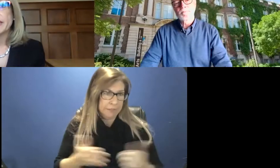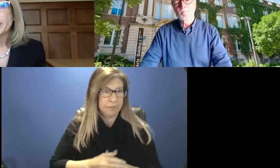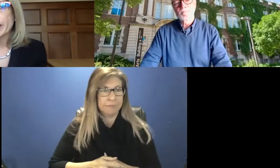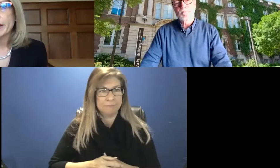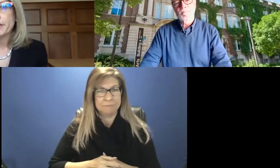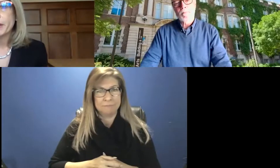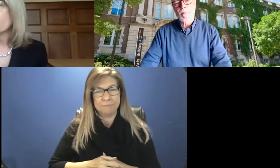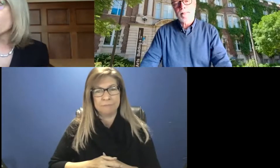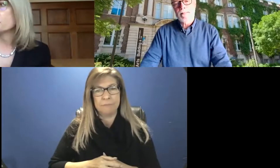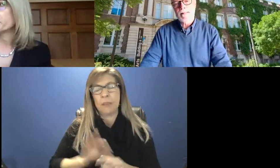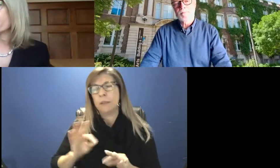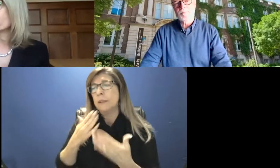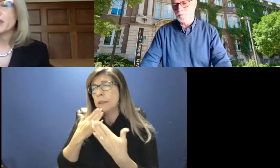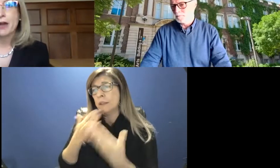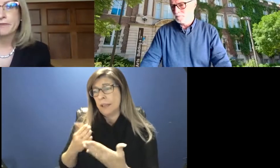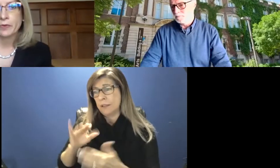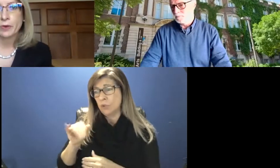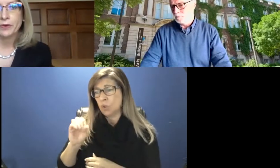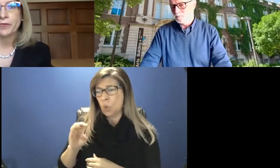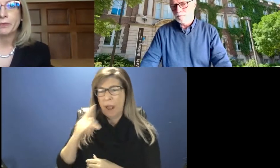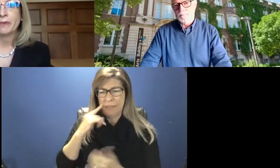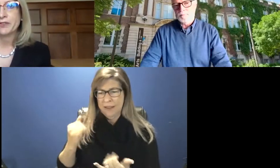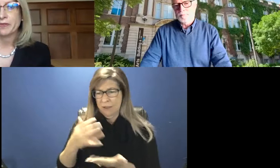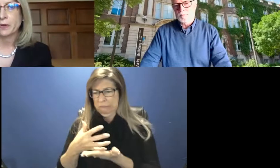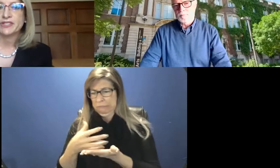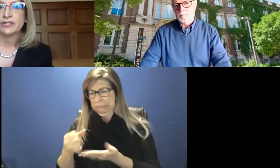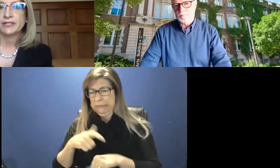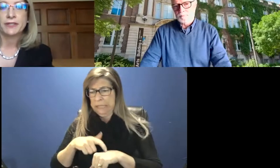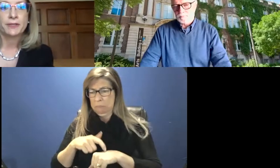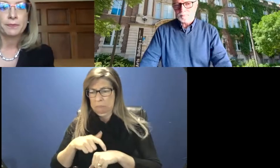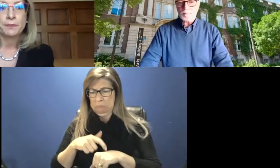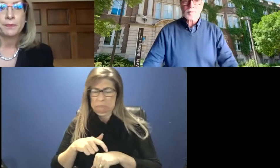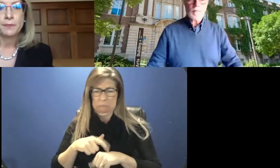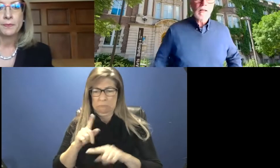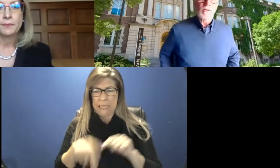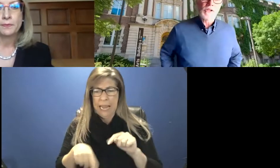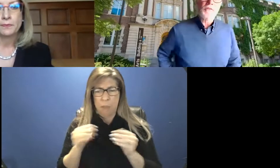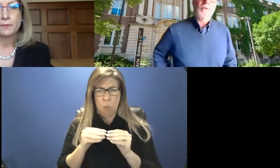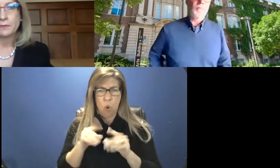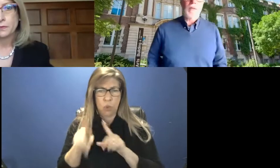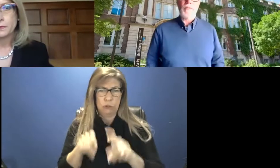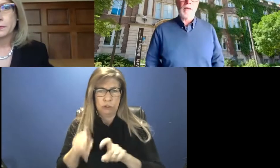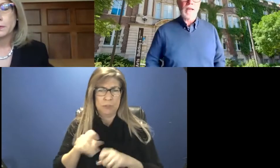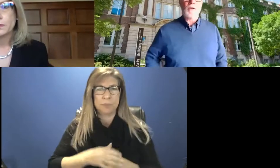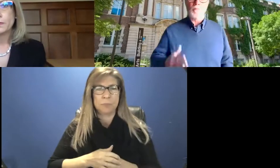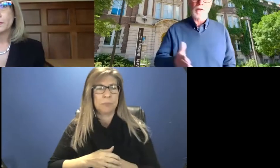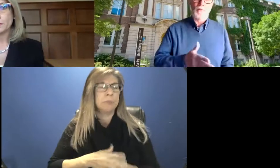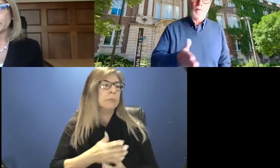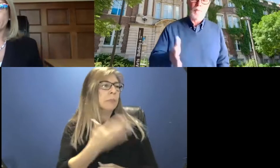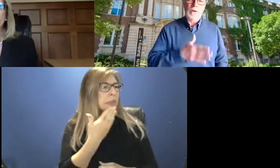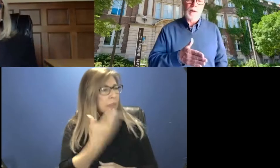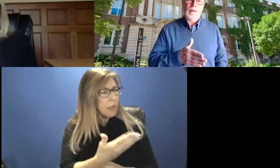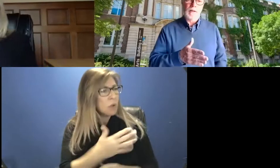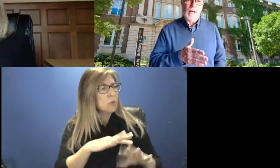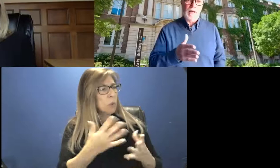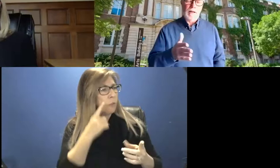Thanks, Joe. And I think we're probably out of time for the remainder of the questions. So Jennifer, thank, thank you so much for,